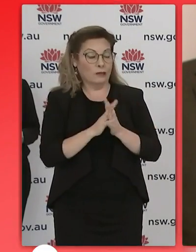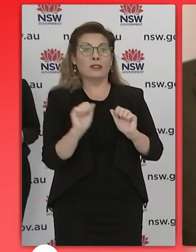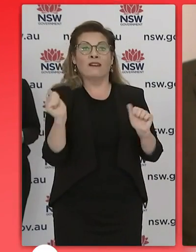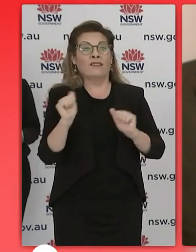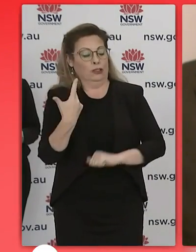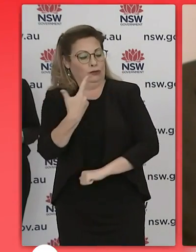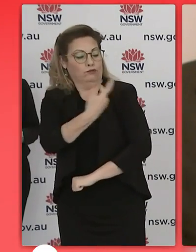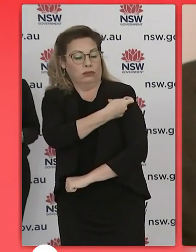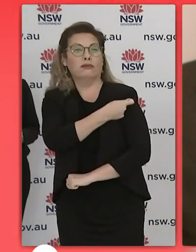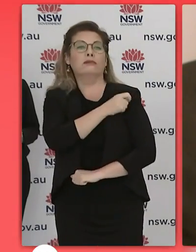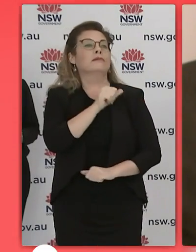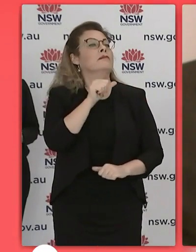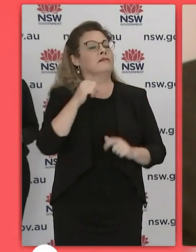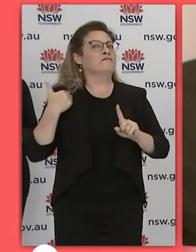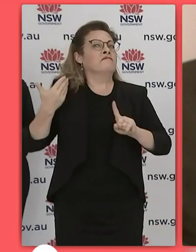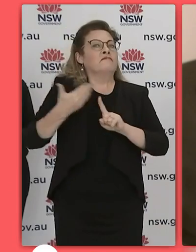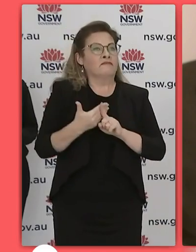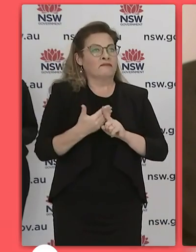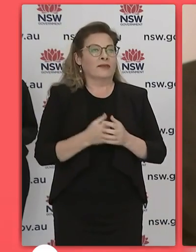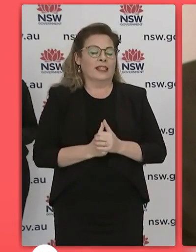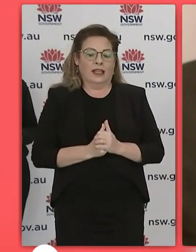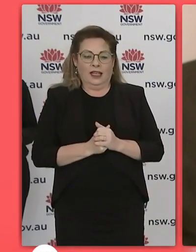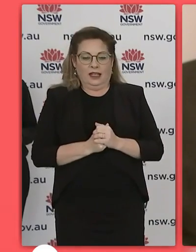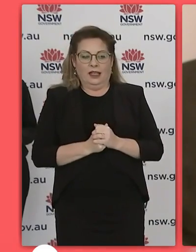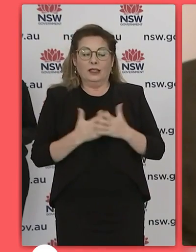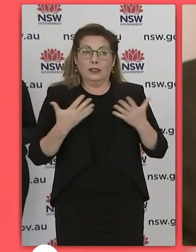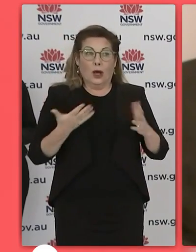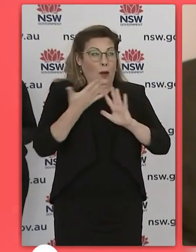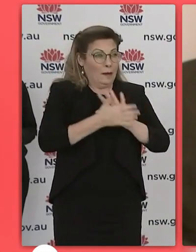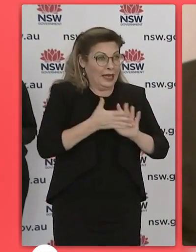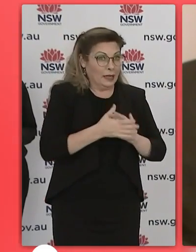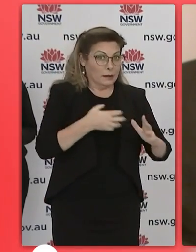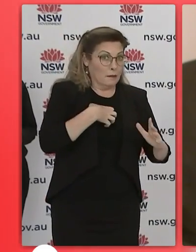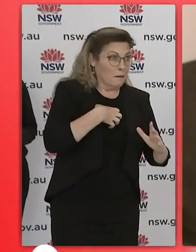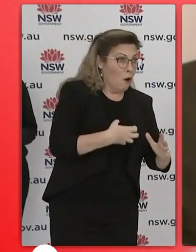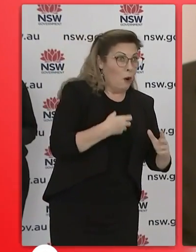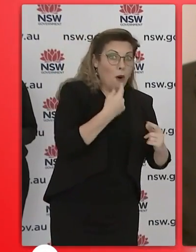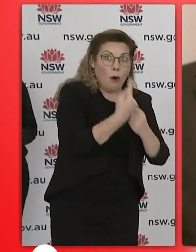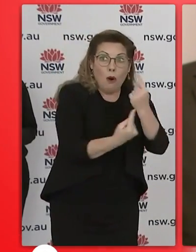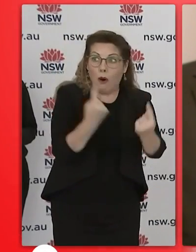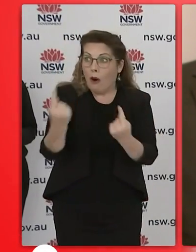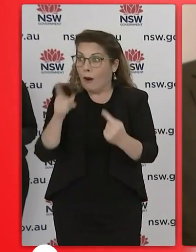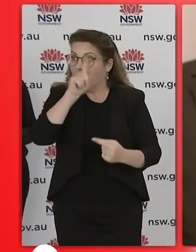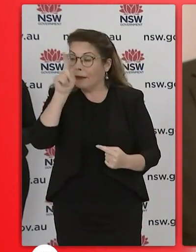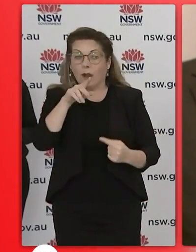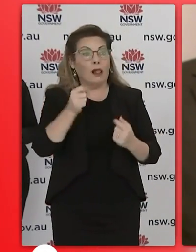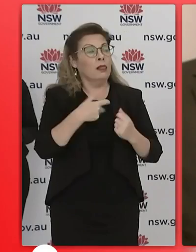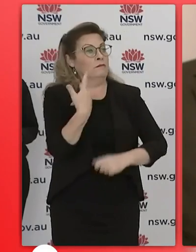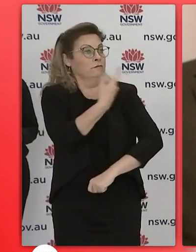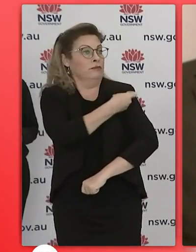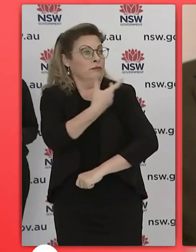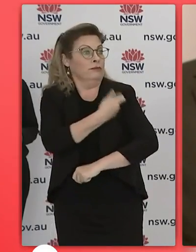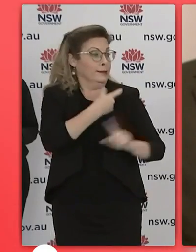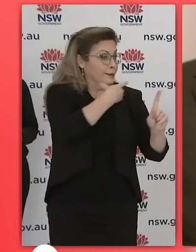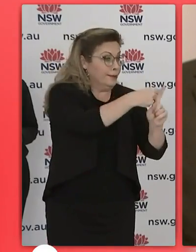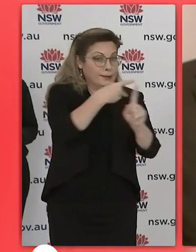the more people we get vaccinated the sooner we'll be able to live more freely and I really want to stress that point life for us